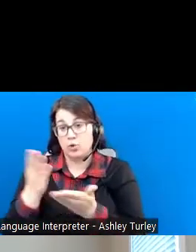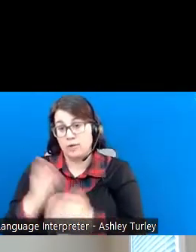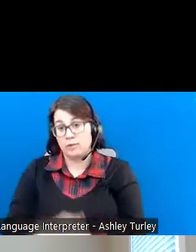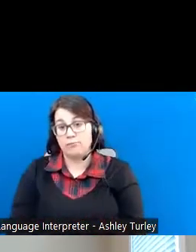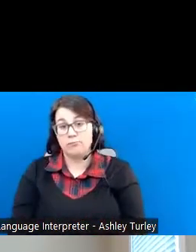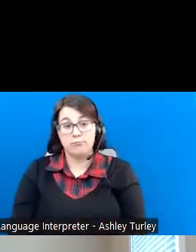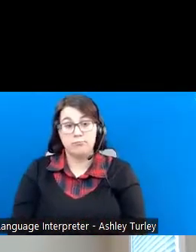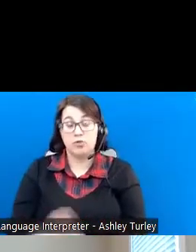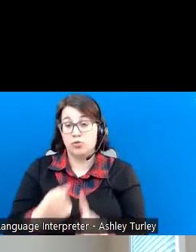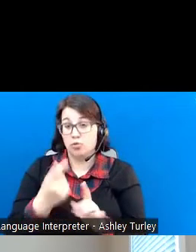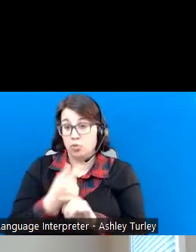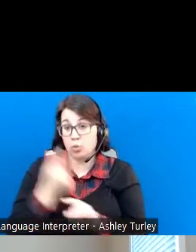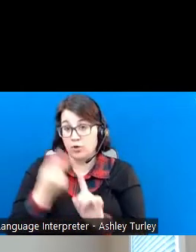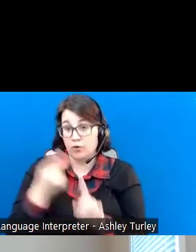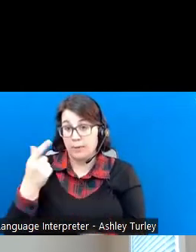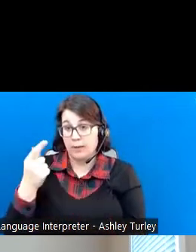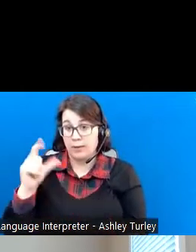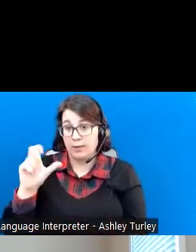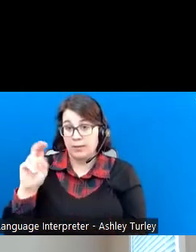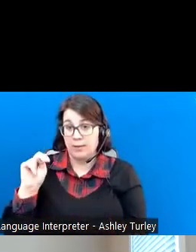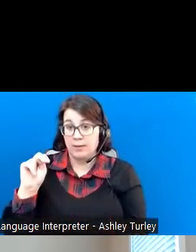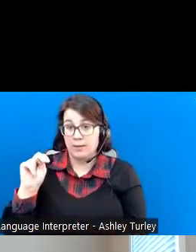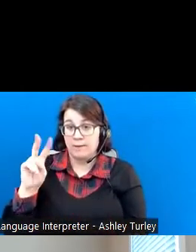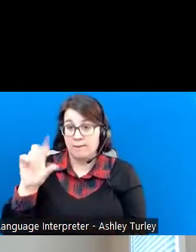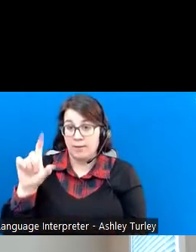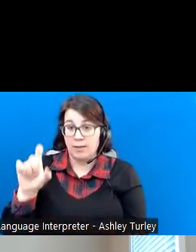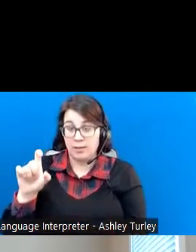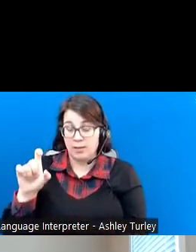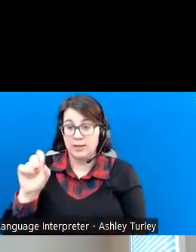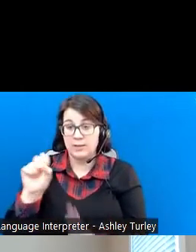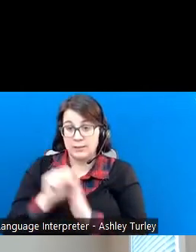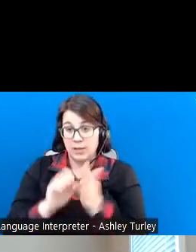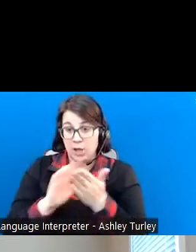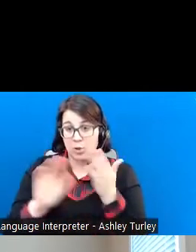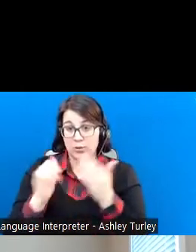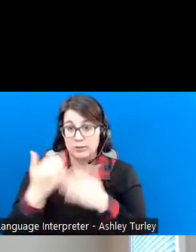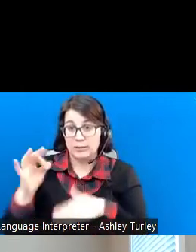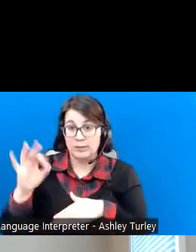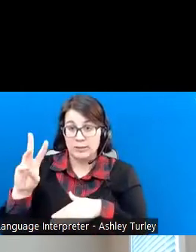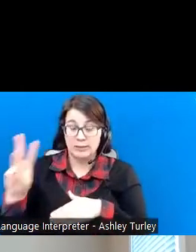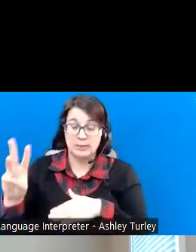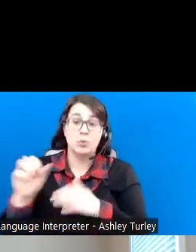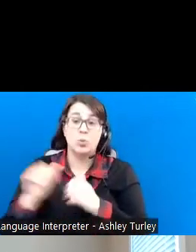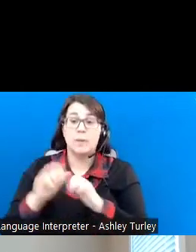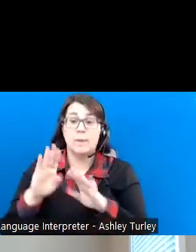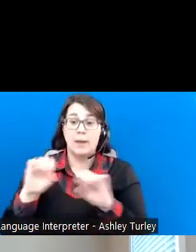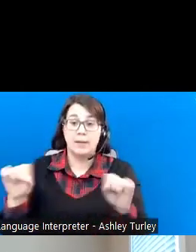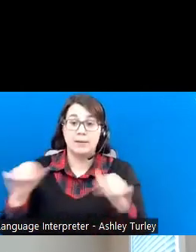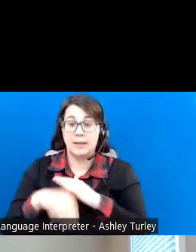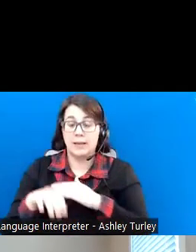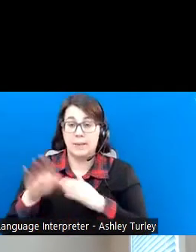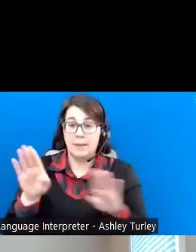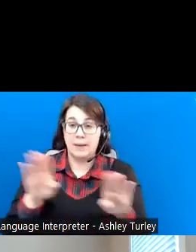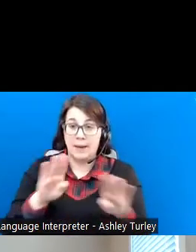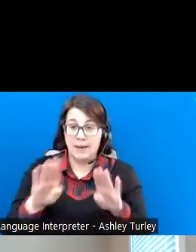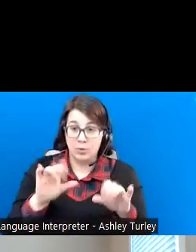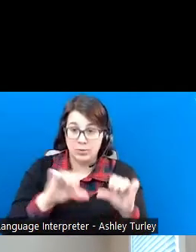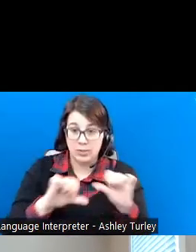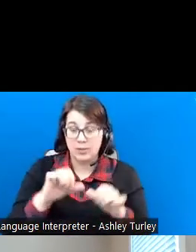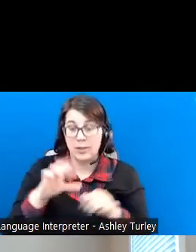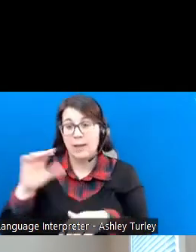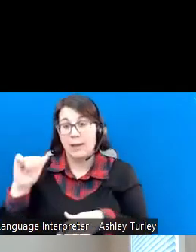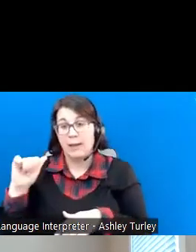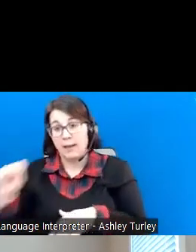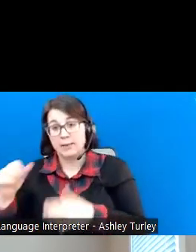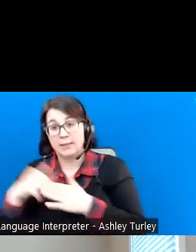Glenville State College in 1996 with a BS degree in Behavioral Science and an AS degree in Criminal Justice